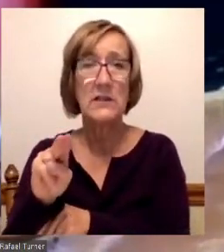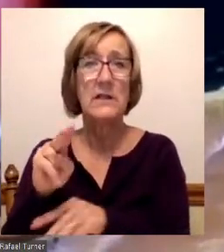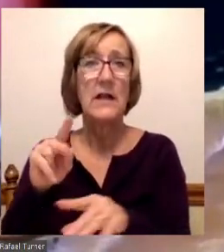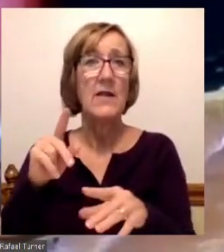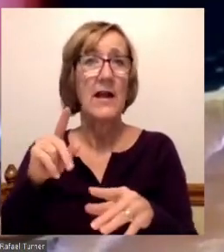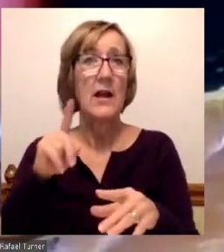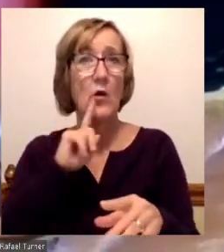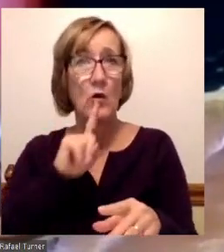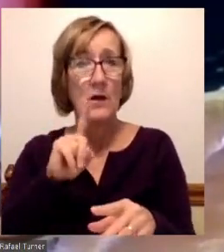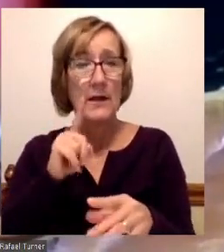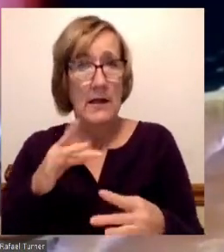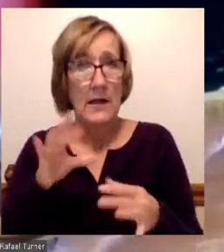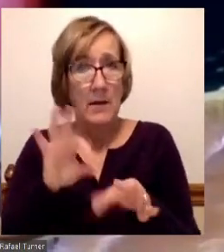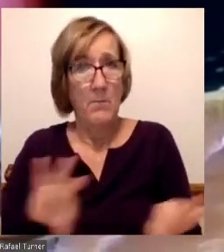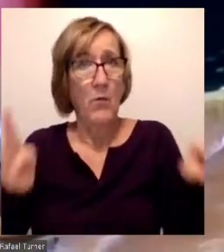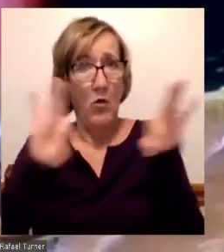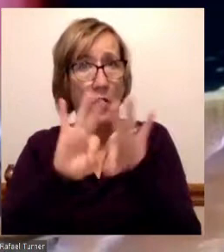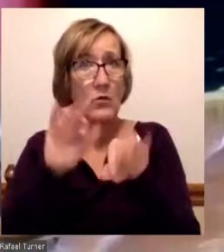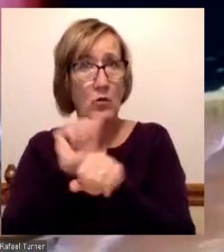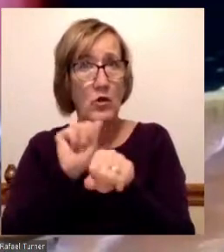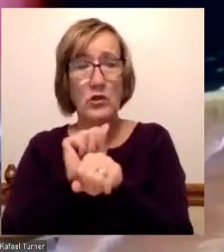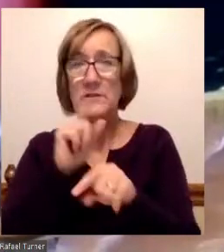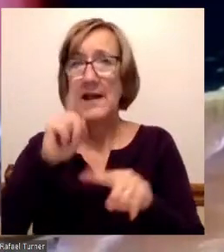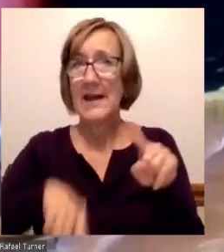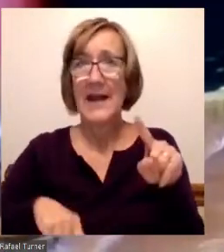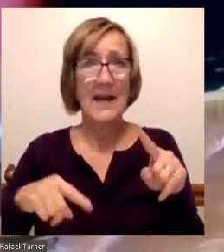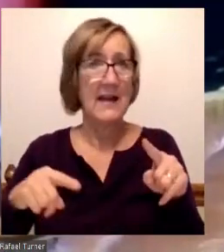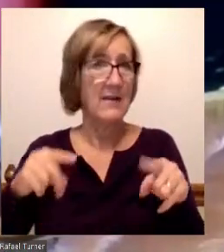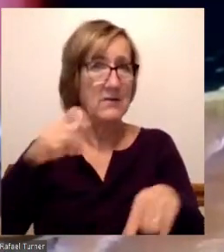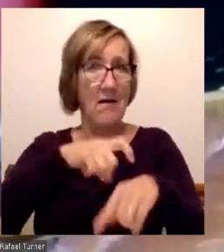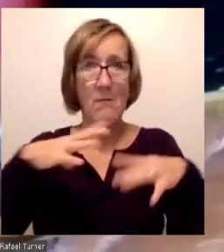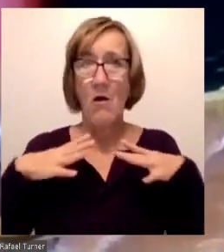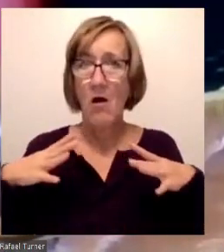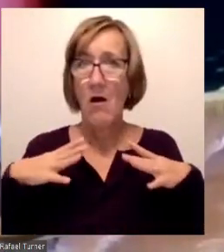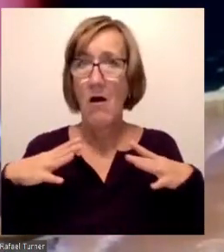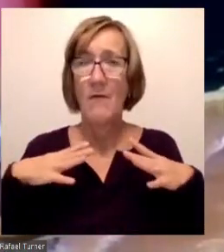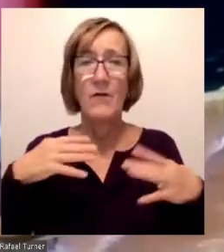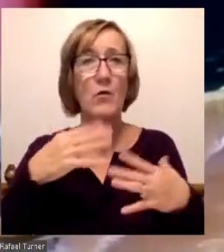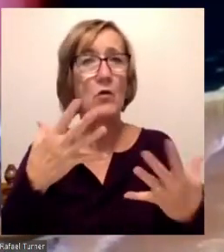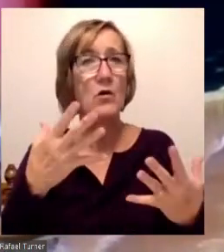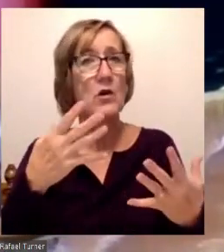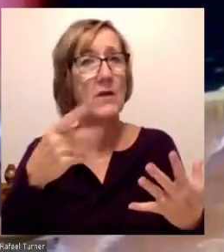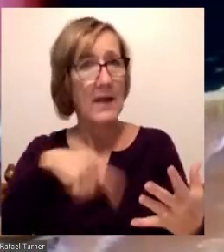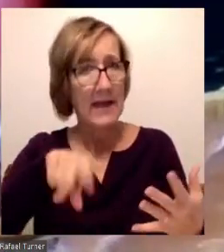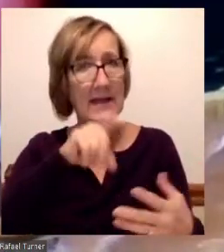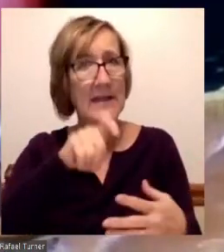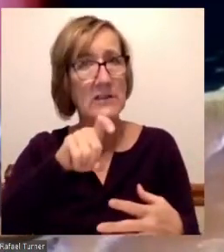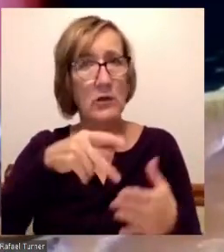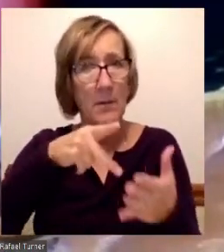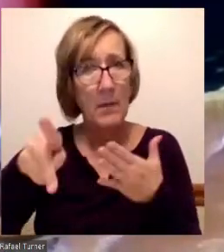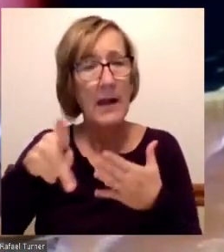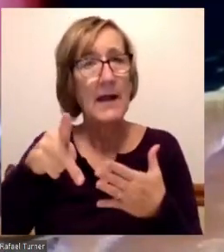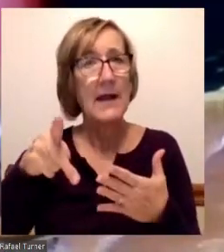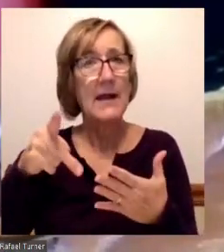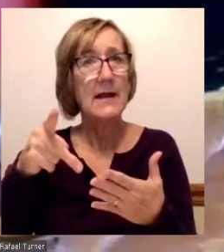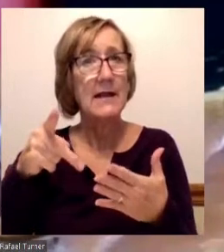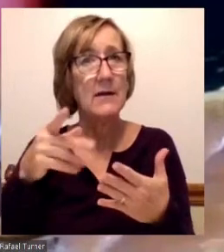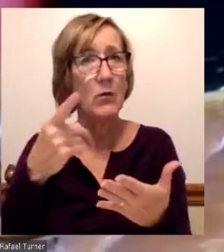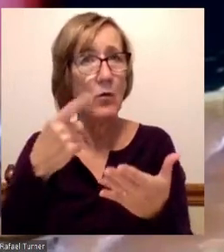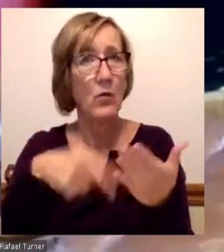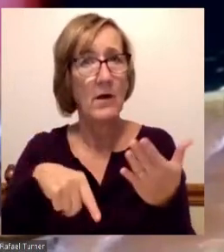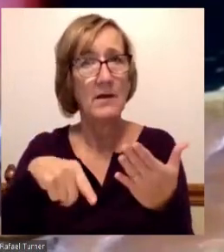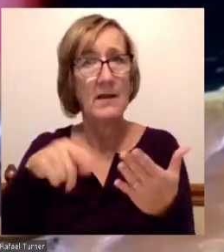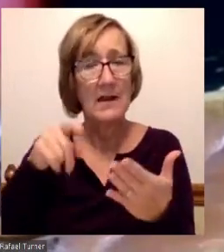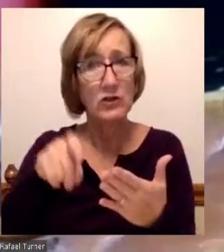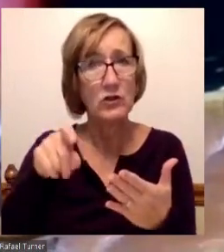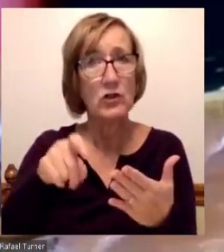time off or be away from work during COVID-19. And we have to make sure that they get the wages that they deserve and they have the career pathways that will